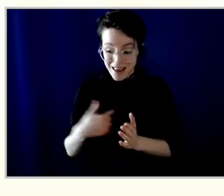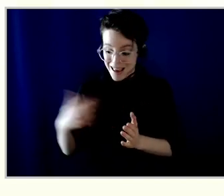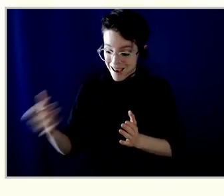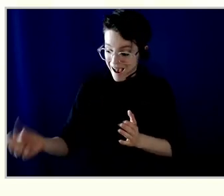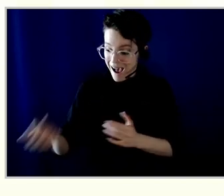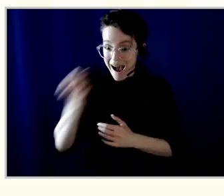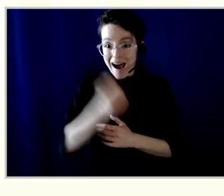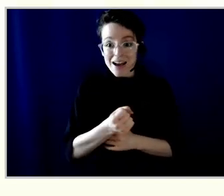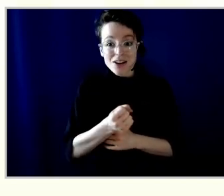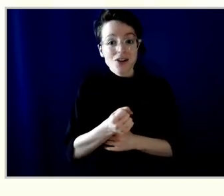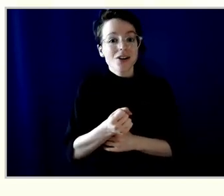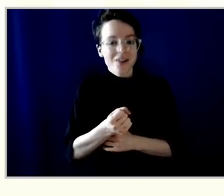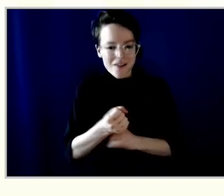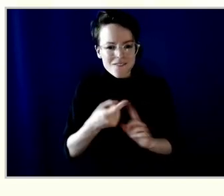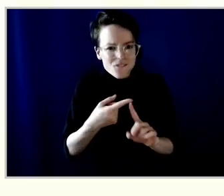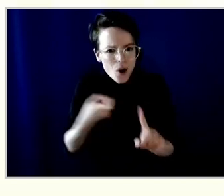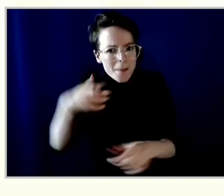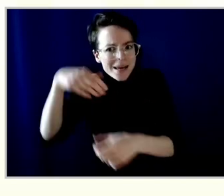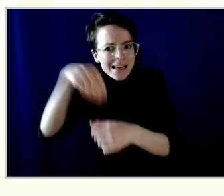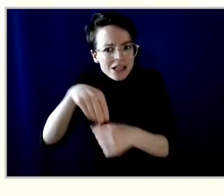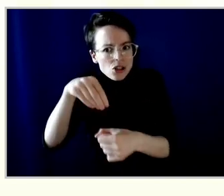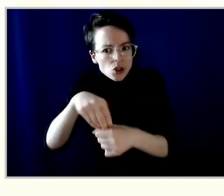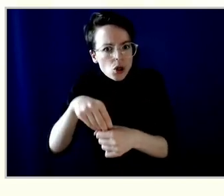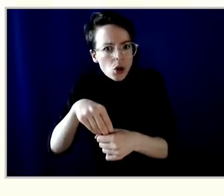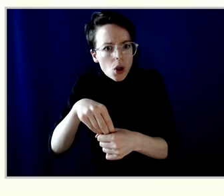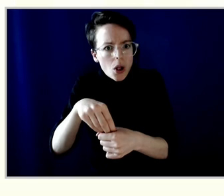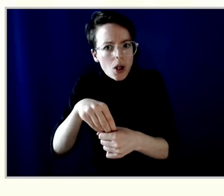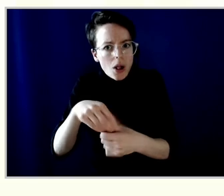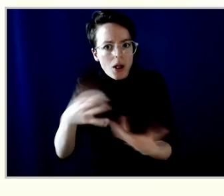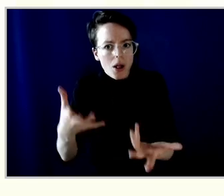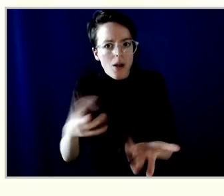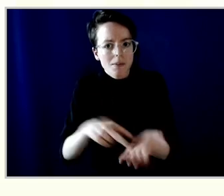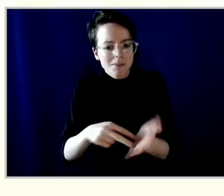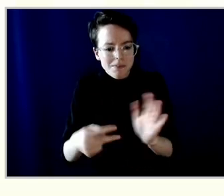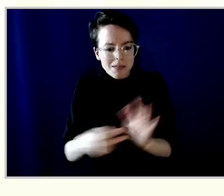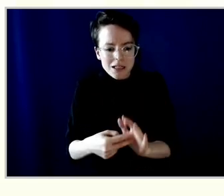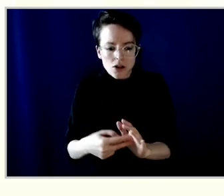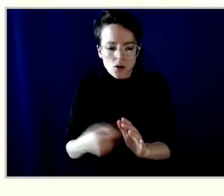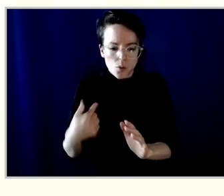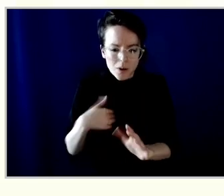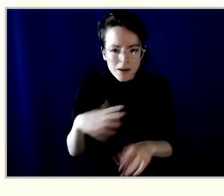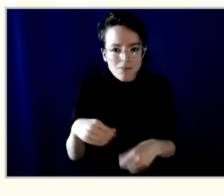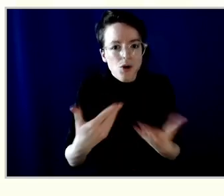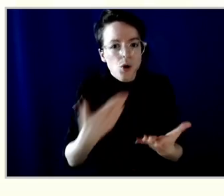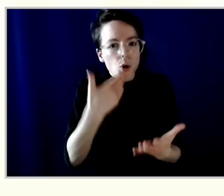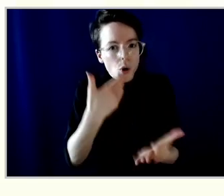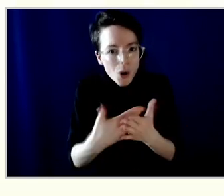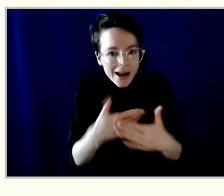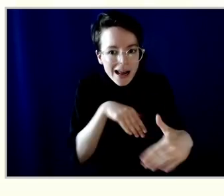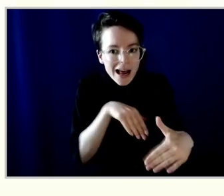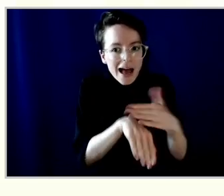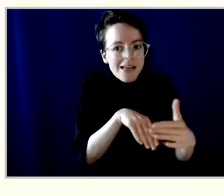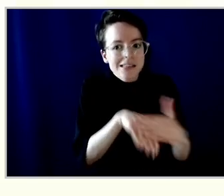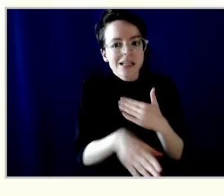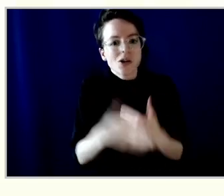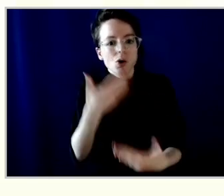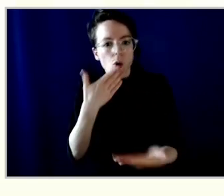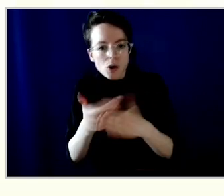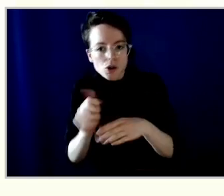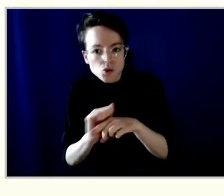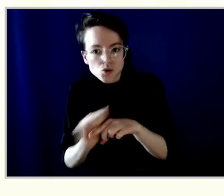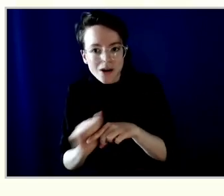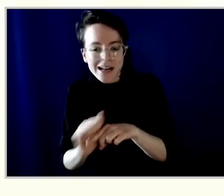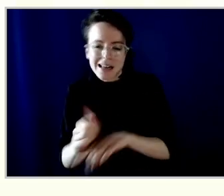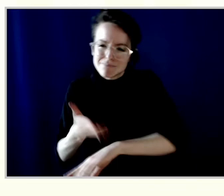we really want to ensure that we're providing better access, better training, better mentorship. And so we're working on all of those elements to increase the representation.